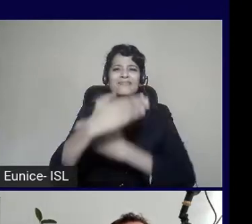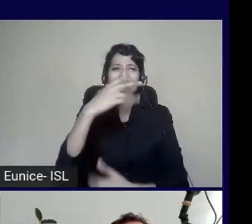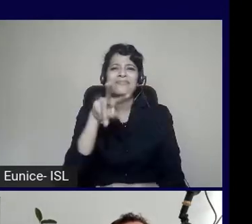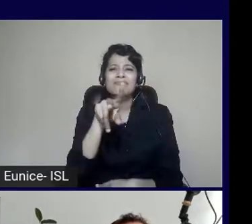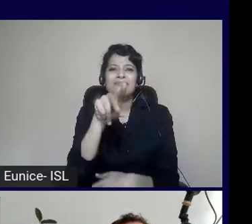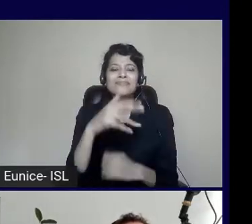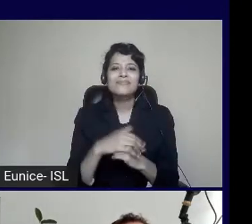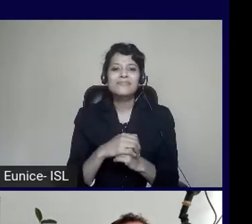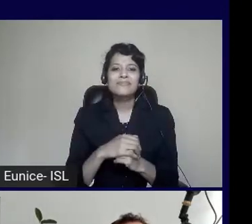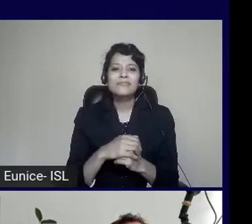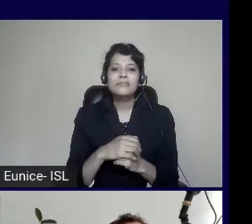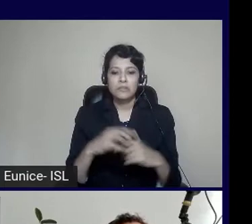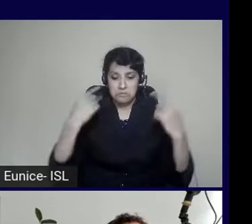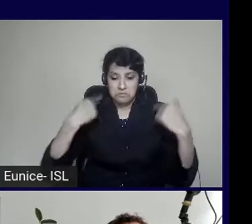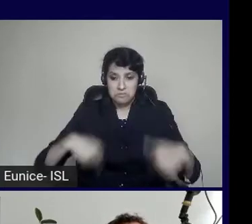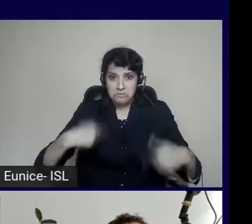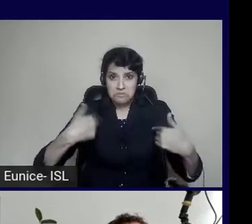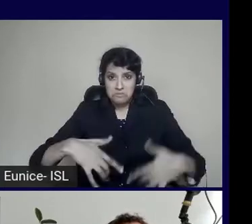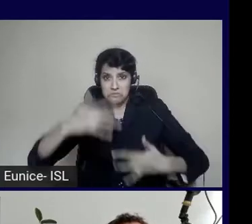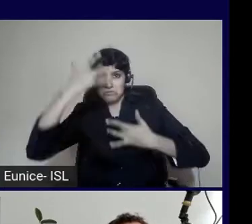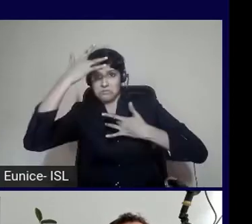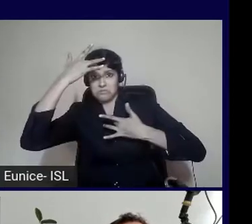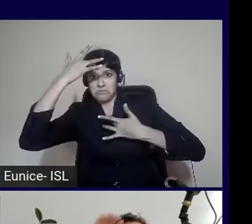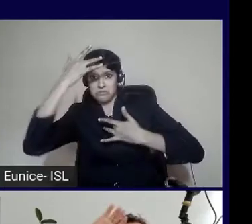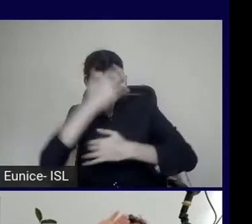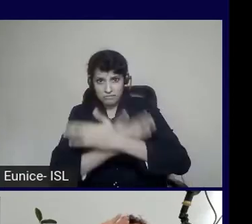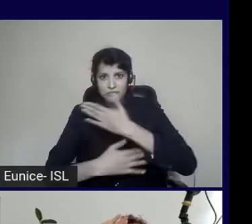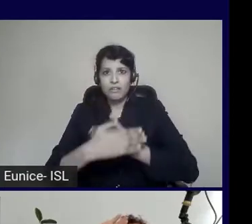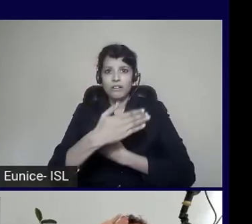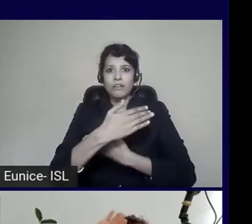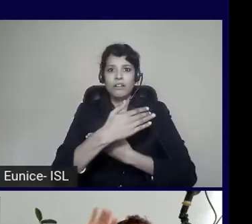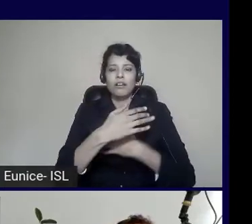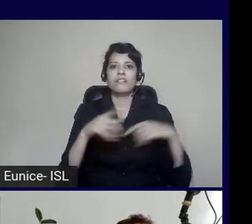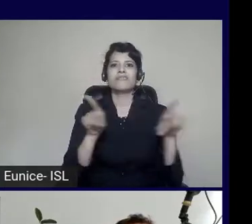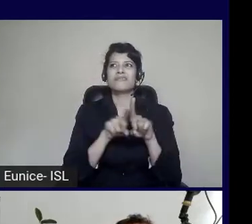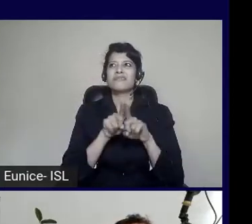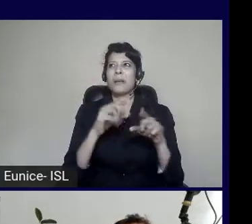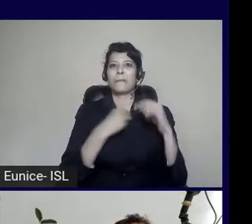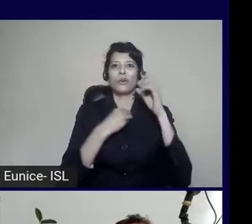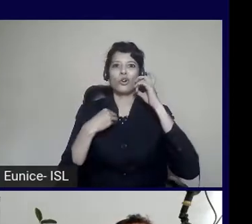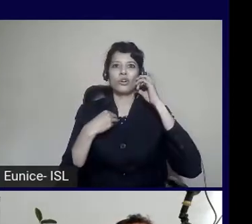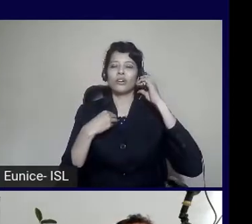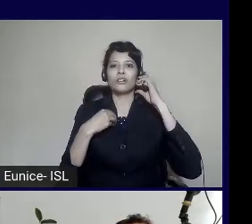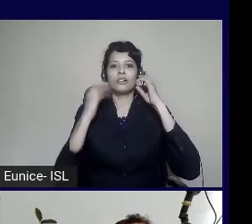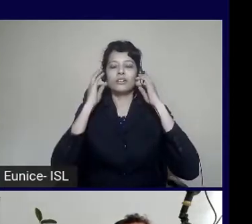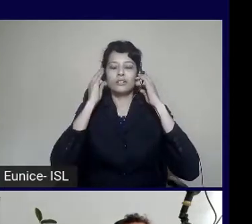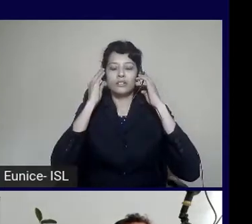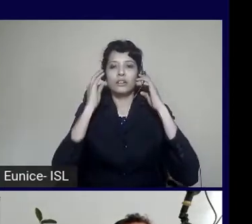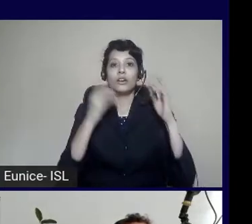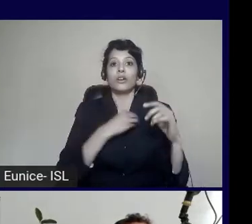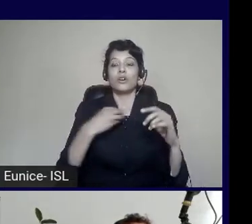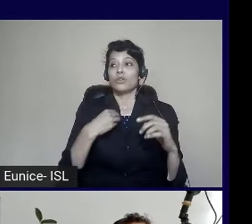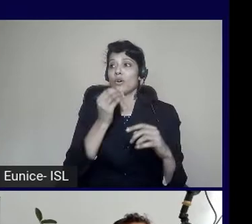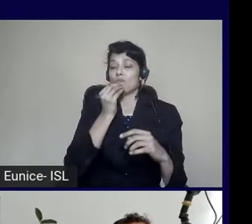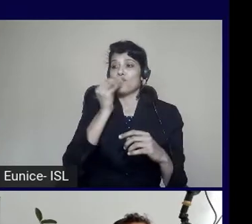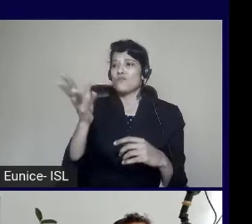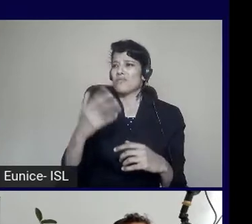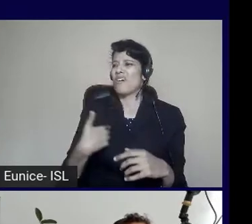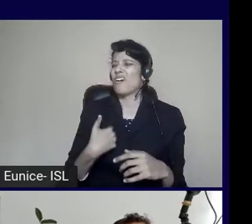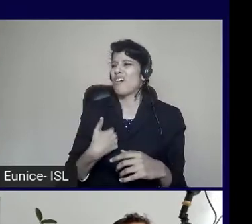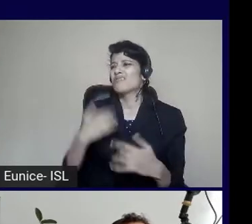a personal health condition. You don't go to the doctor and say to him, oh, I'm feeling so bad. He goes, yeah, I think you've got the disability.